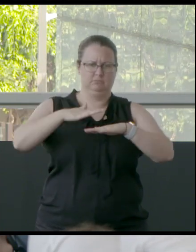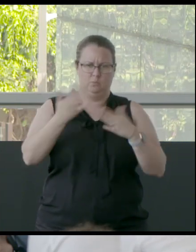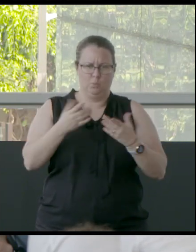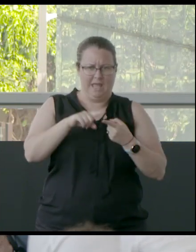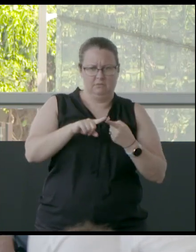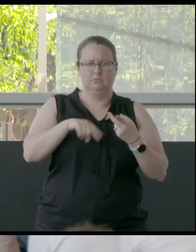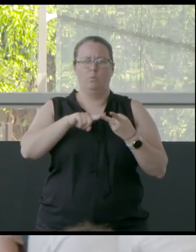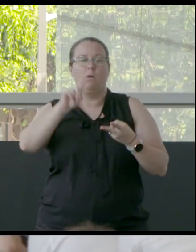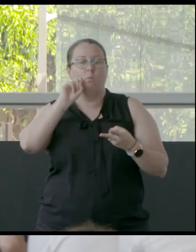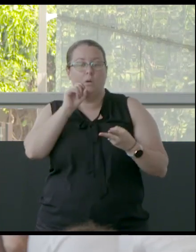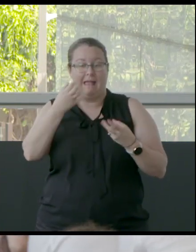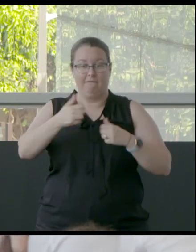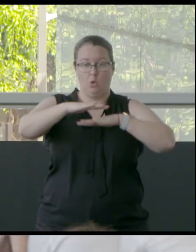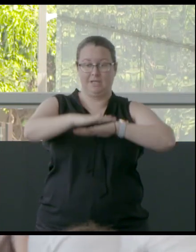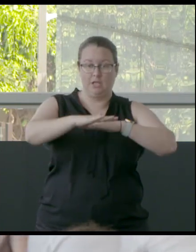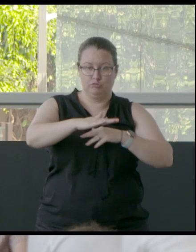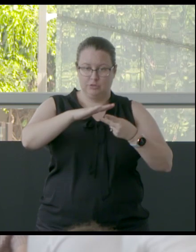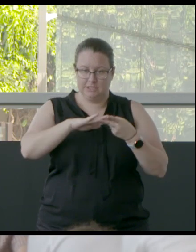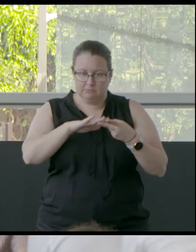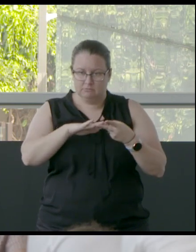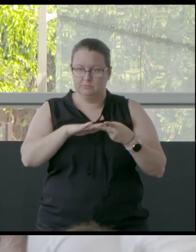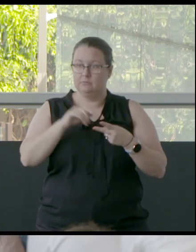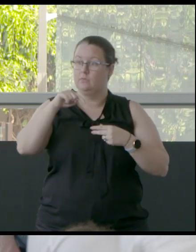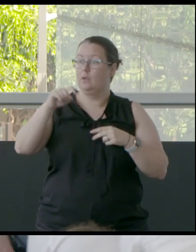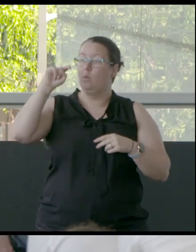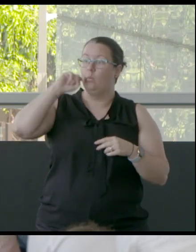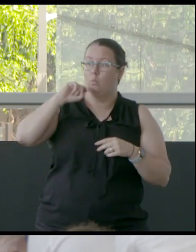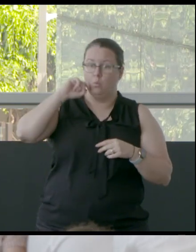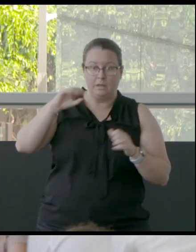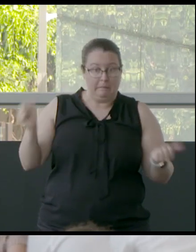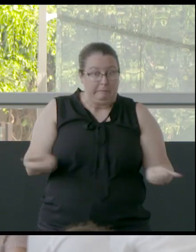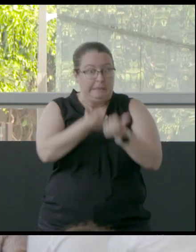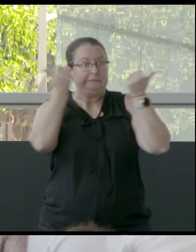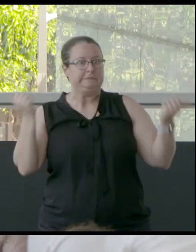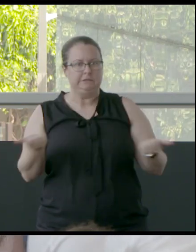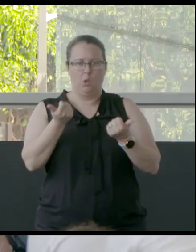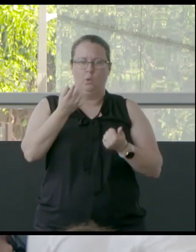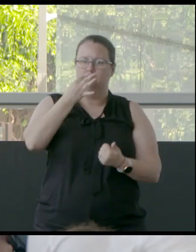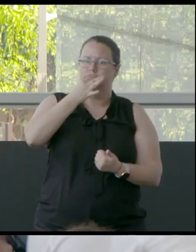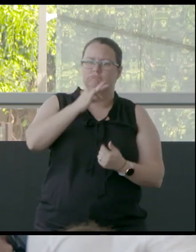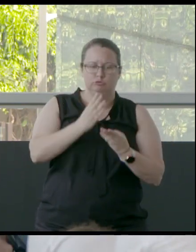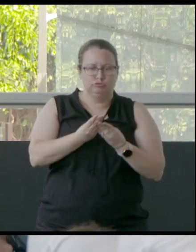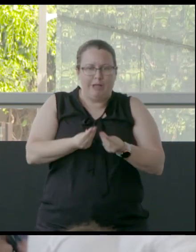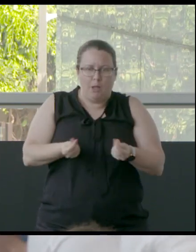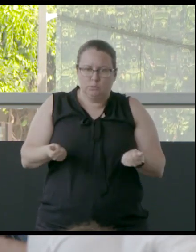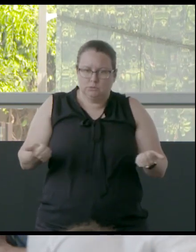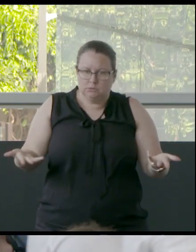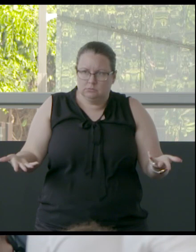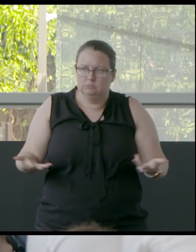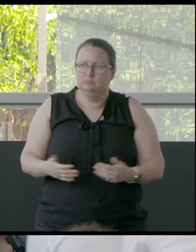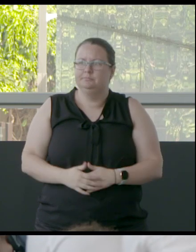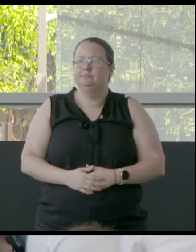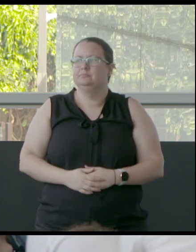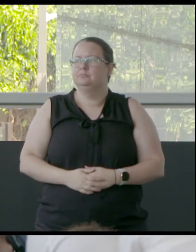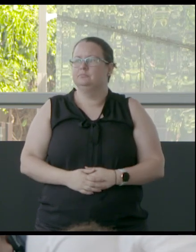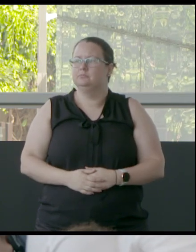about the water sources on that country. Are those water sources flourishing? Is your country in drought? And